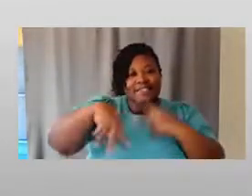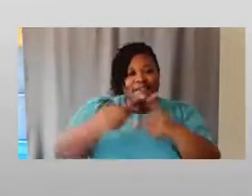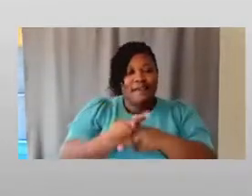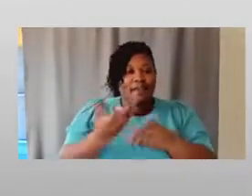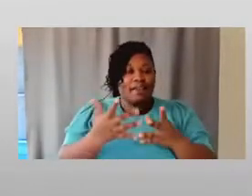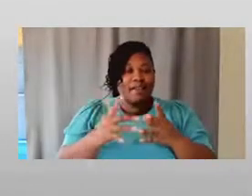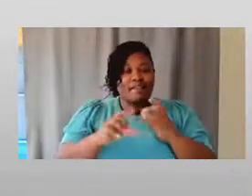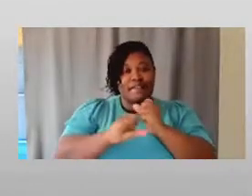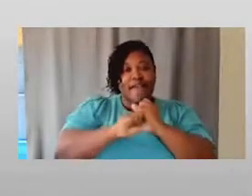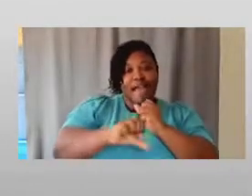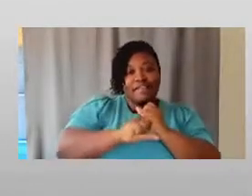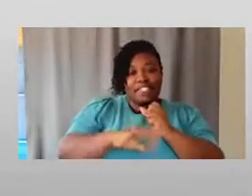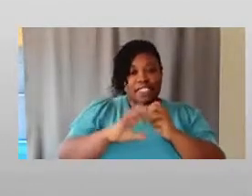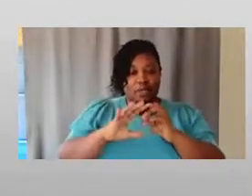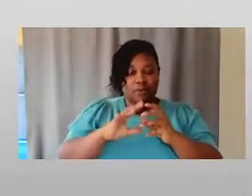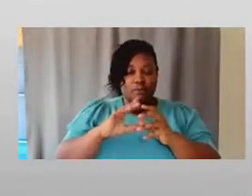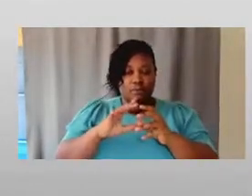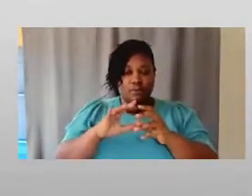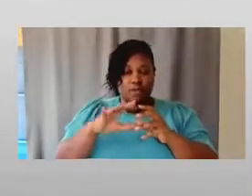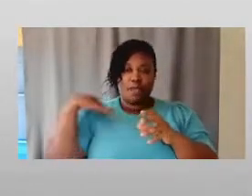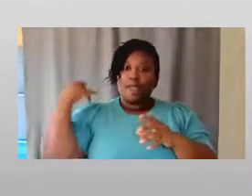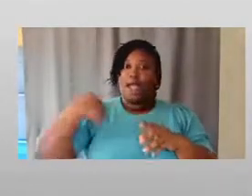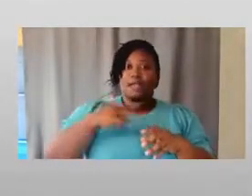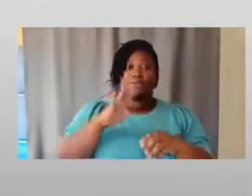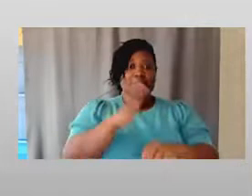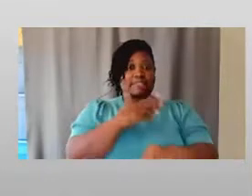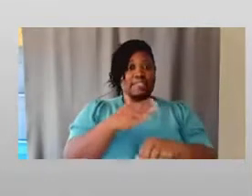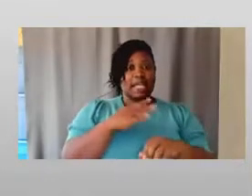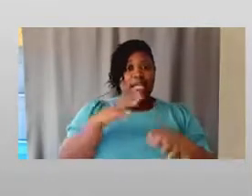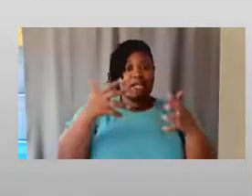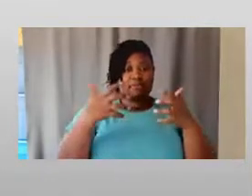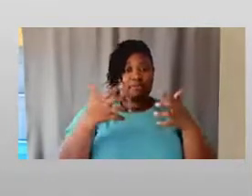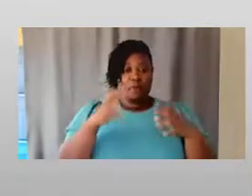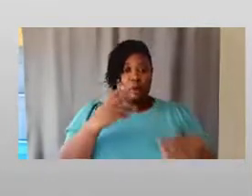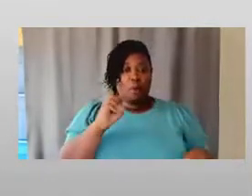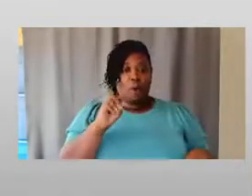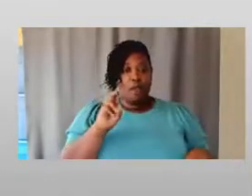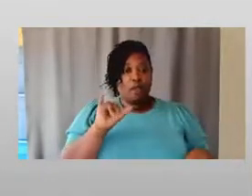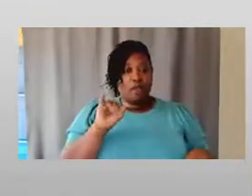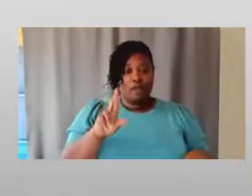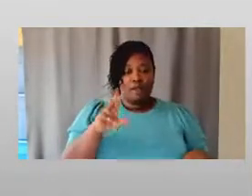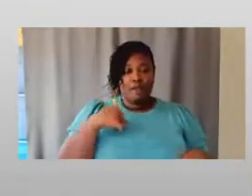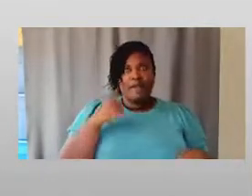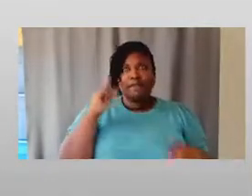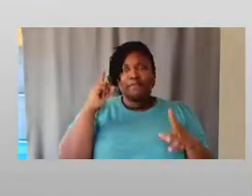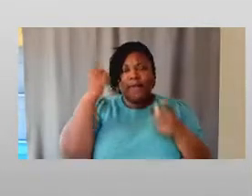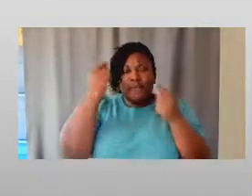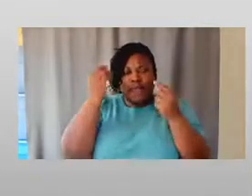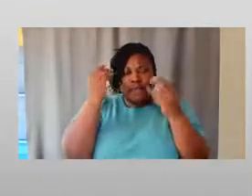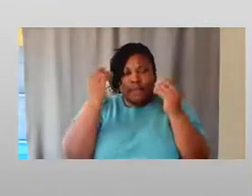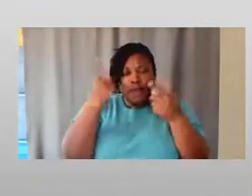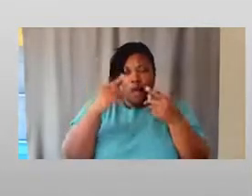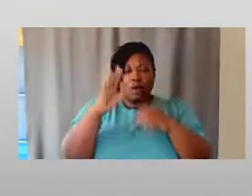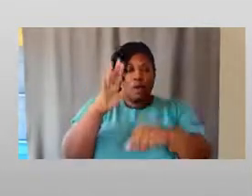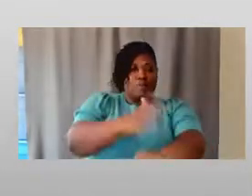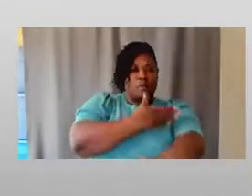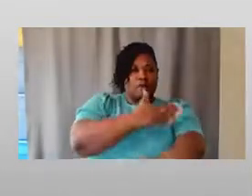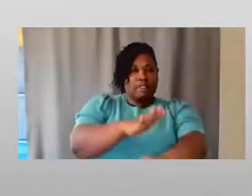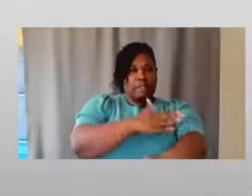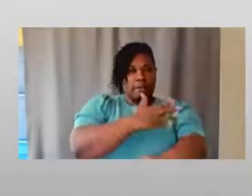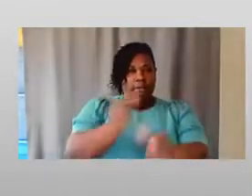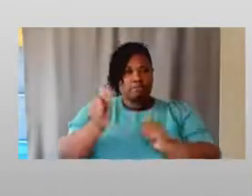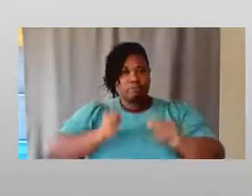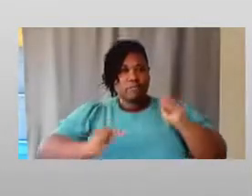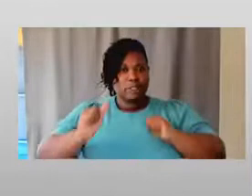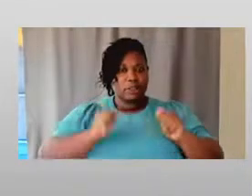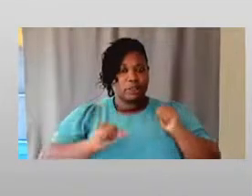I sing in a choir. And I like to think about it as music in production. There's singers. There's musicians.